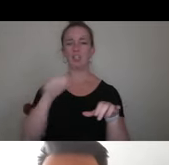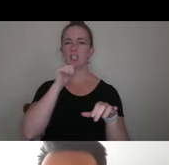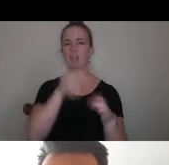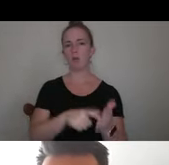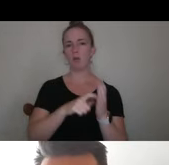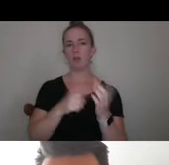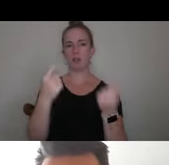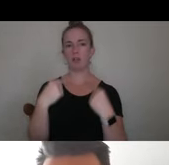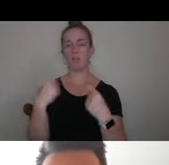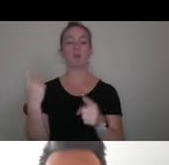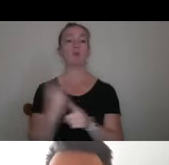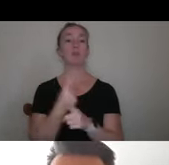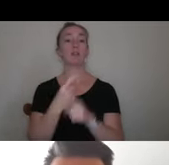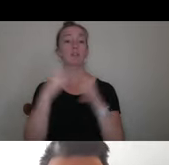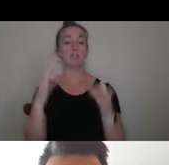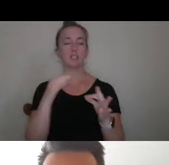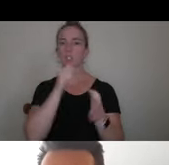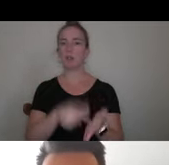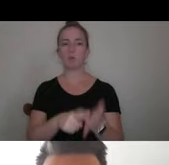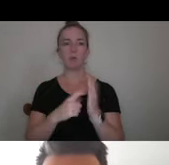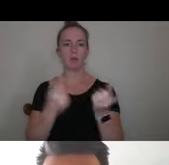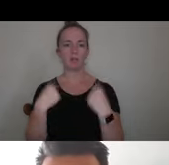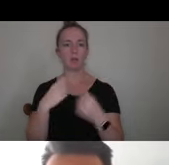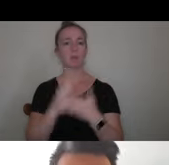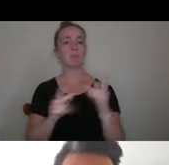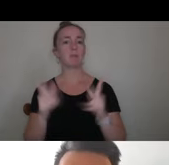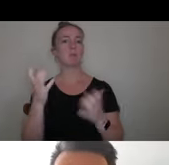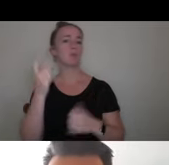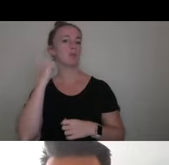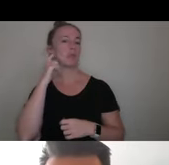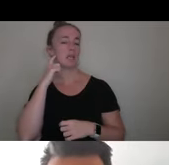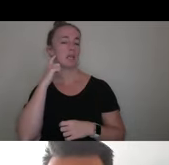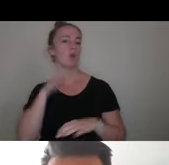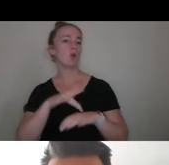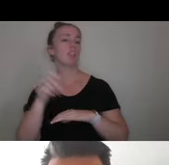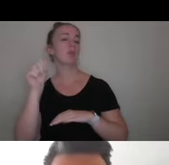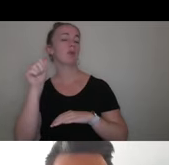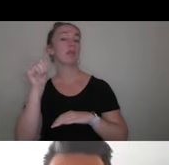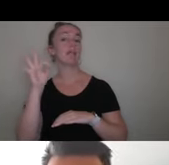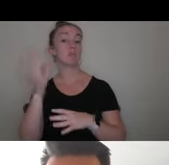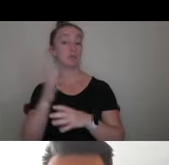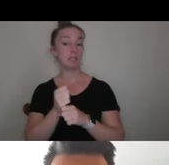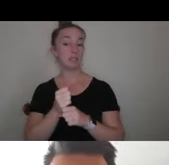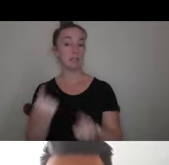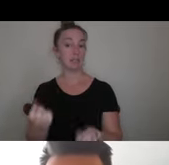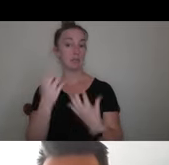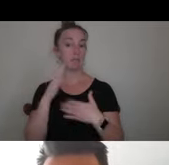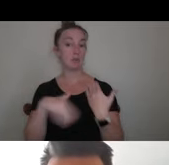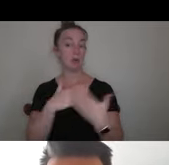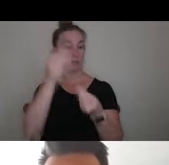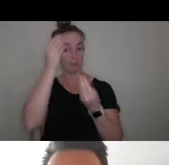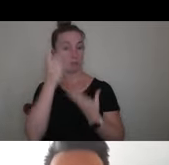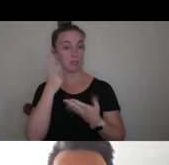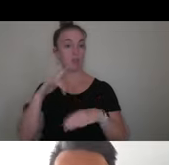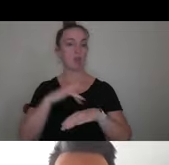decision is non-binding. Some folks just like to hear from us earlier. So, if you get us all of your information for that early action